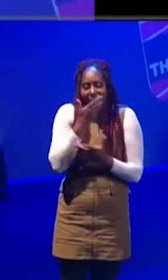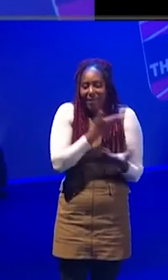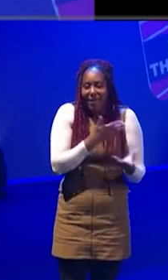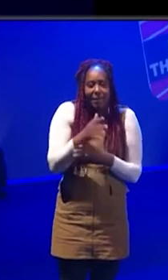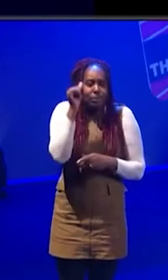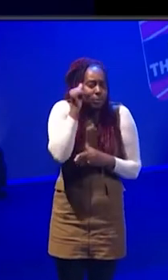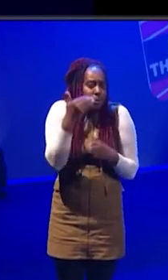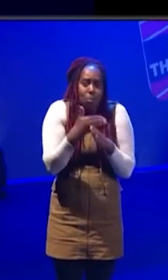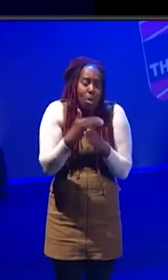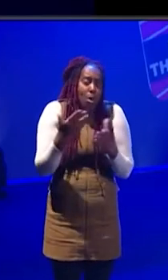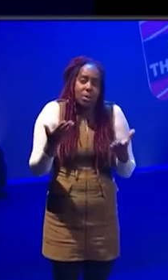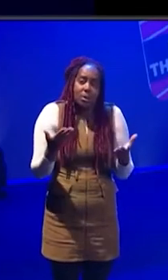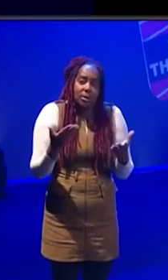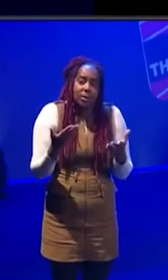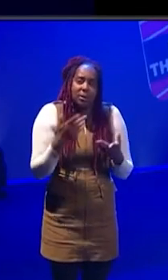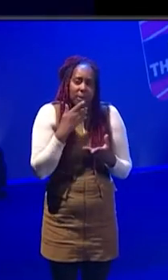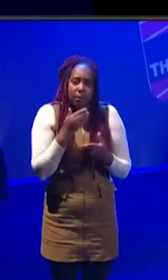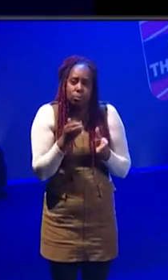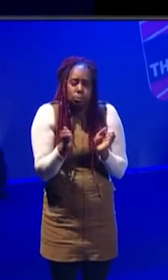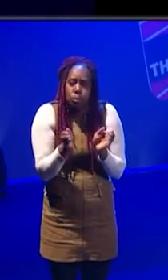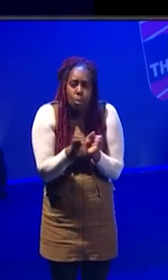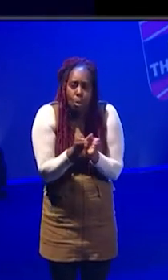but, you know, look, I mean, the world is smaller.